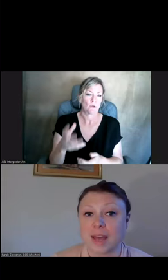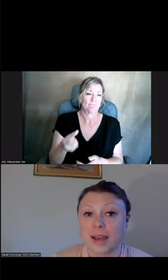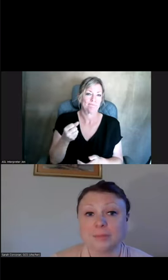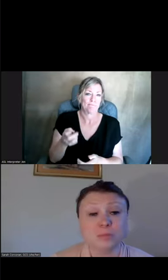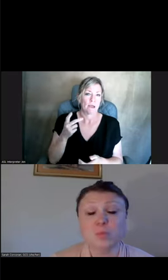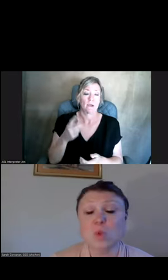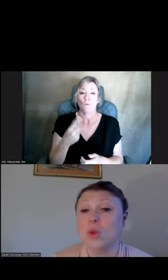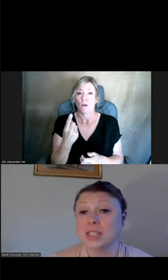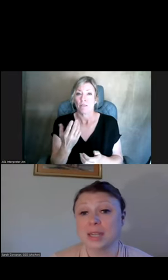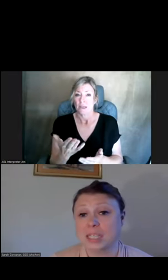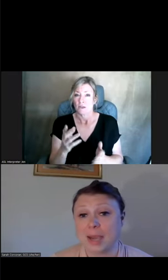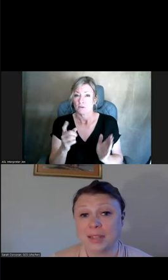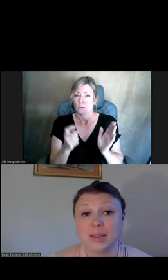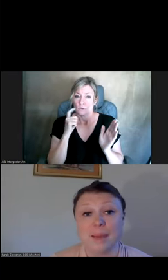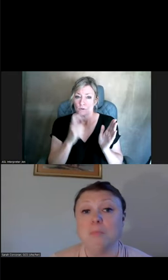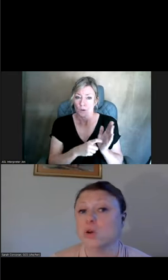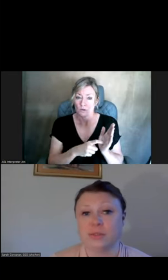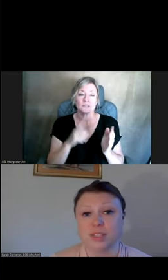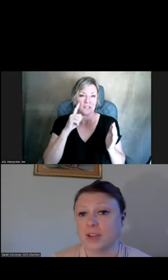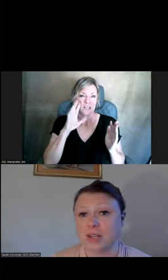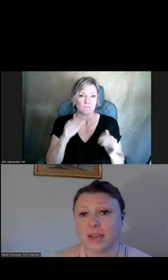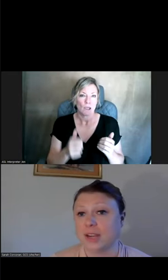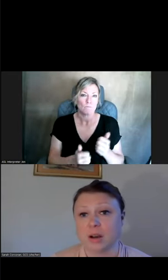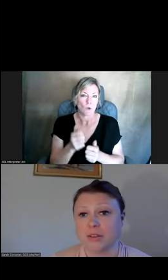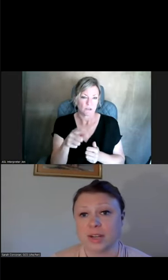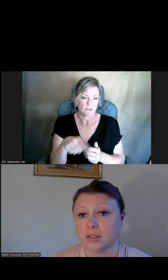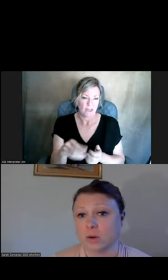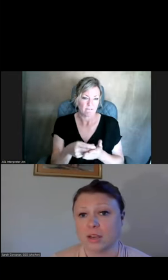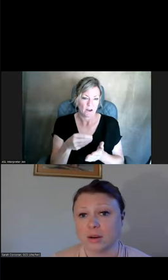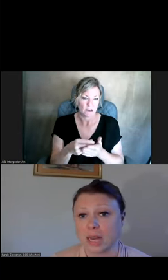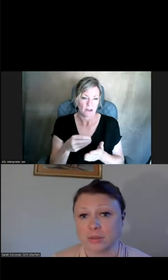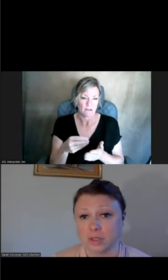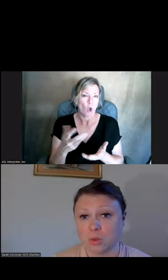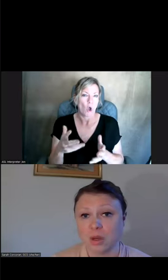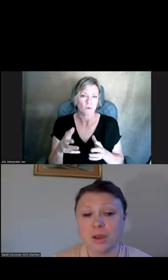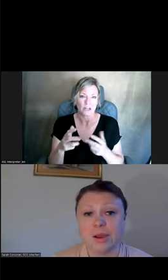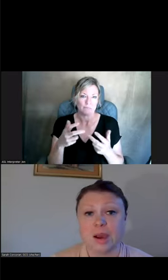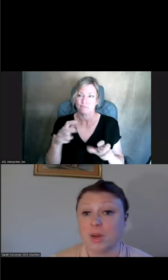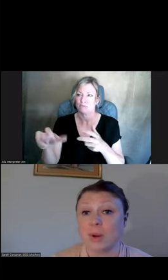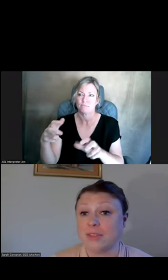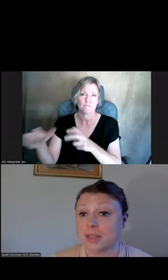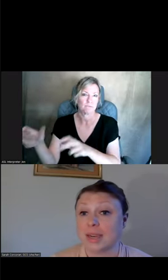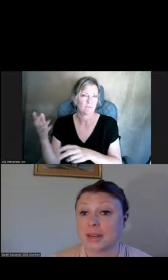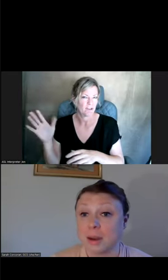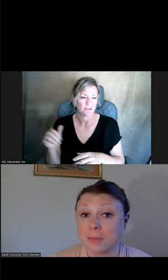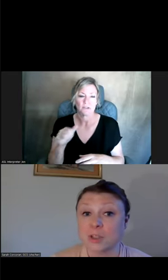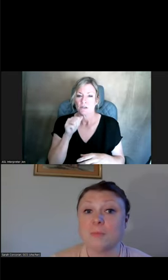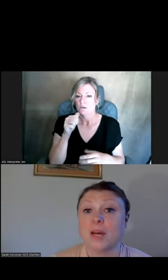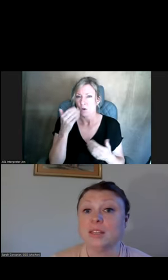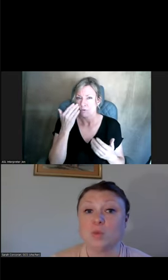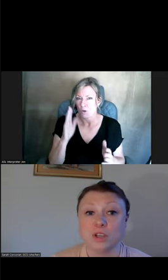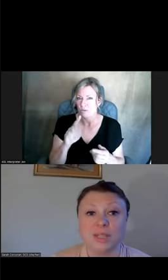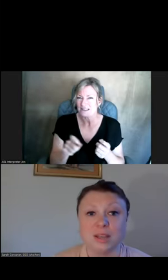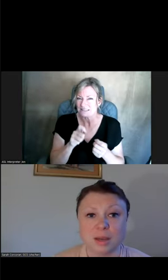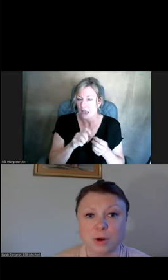thing to flag, we expect that most of this funding, if not all of it, has already gone out the door. We don't have the exact numbers,